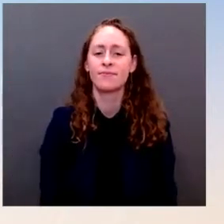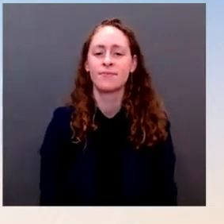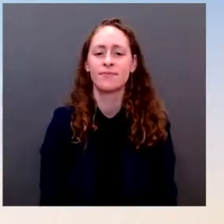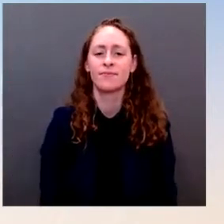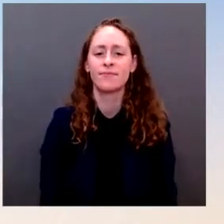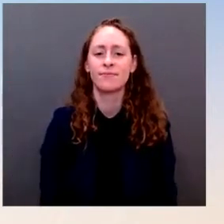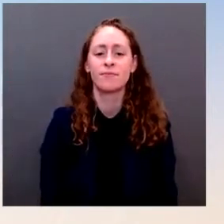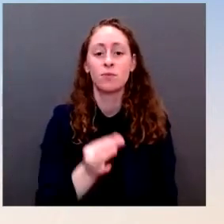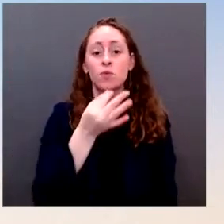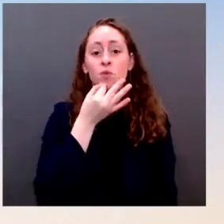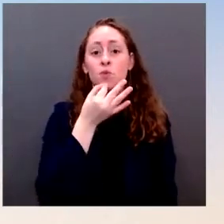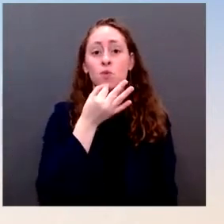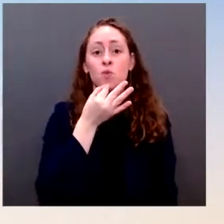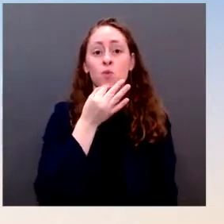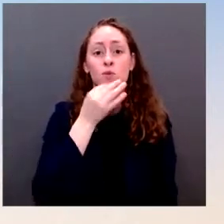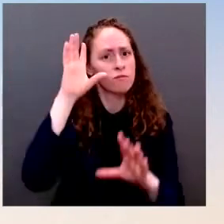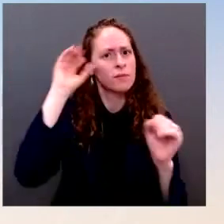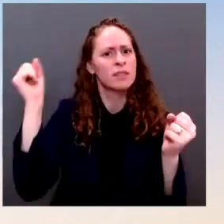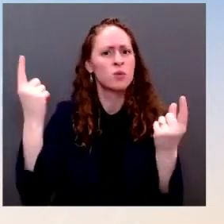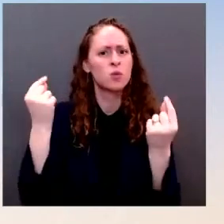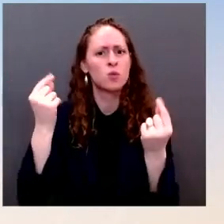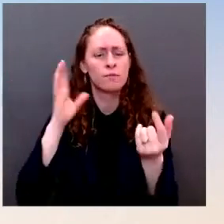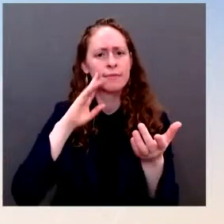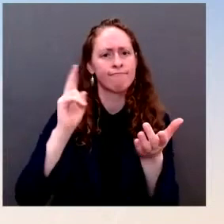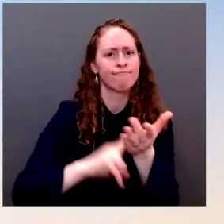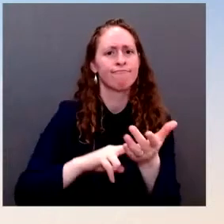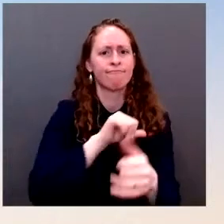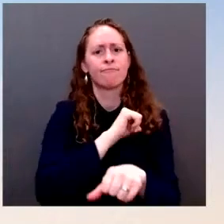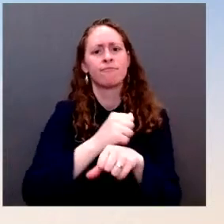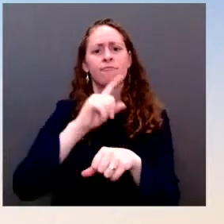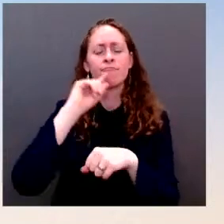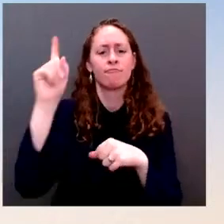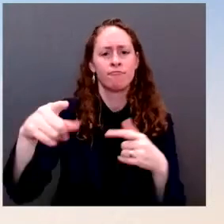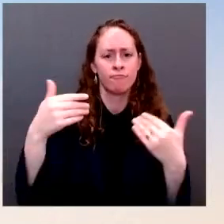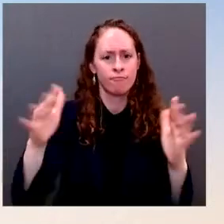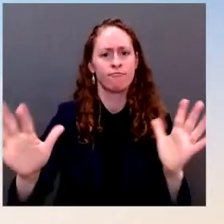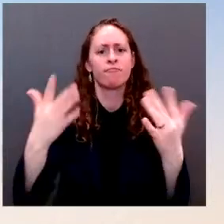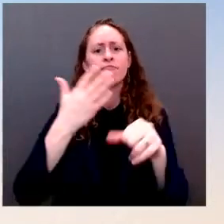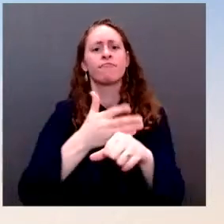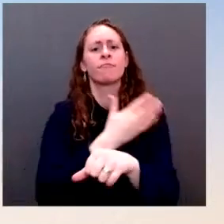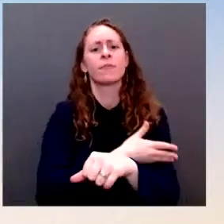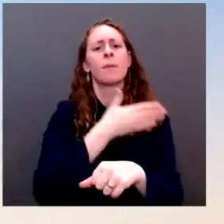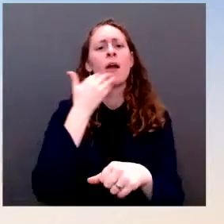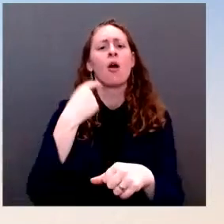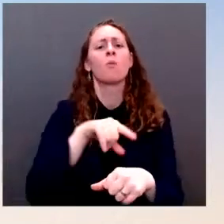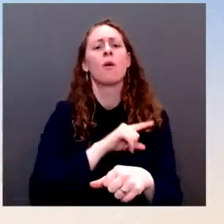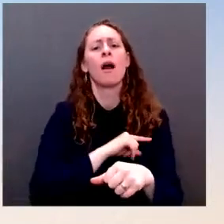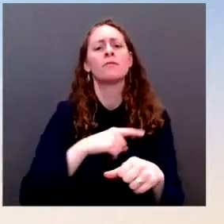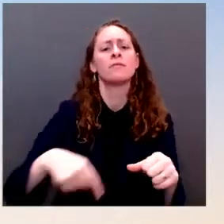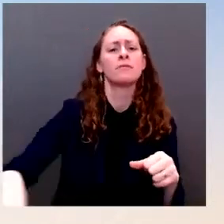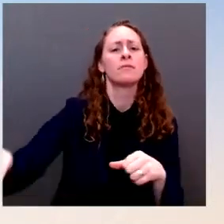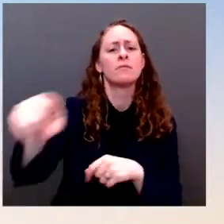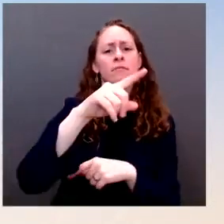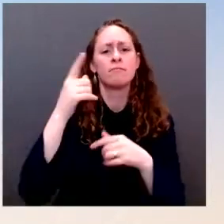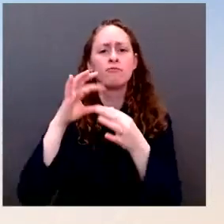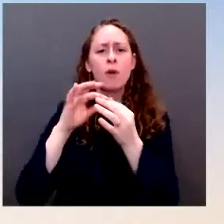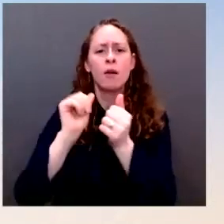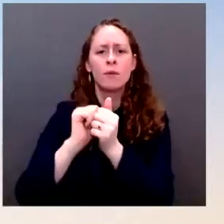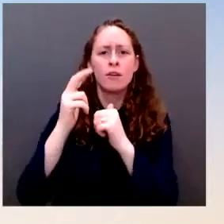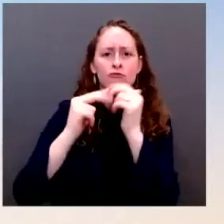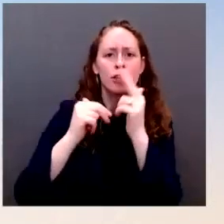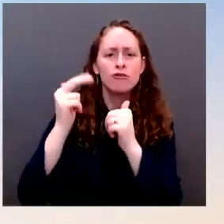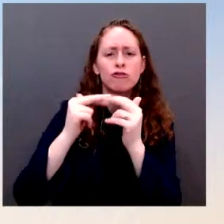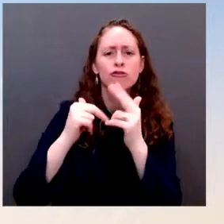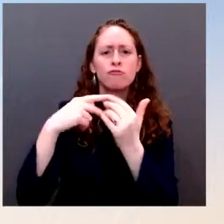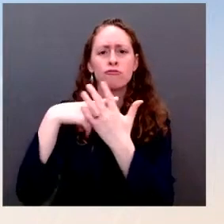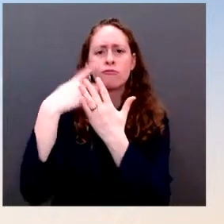costs, and increase quality in federal construction projects. The order presumptive requires the use of project labor agreements